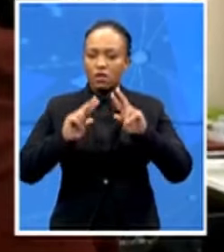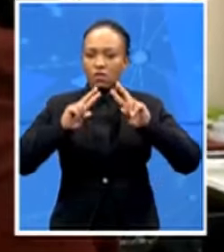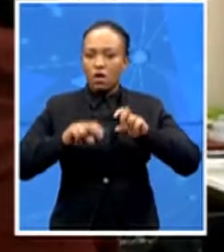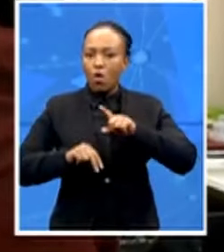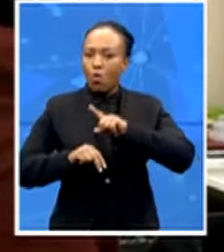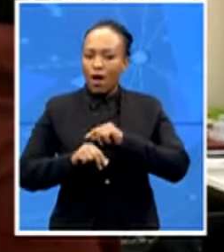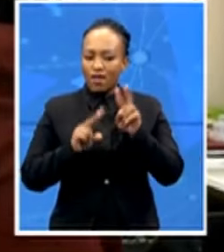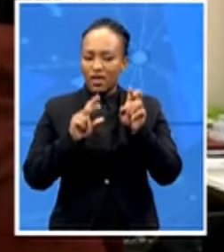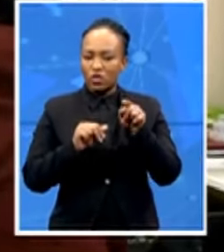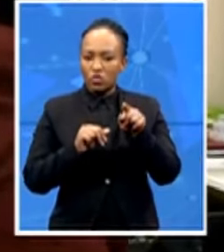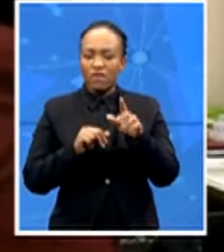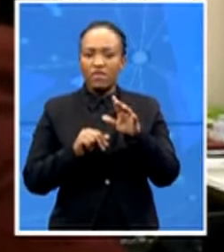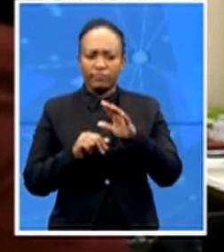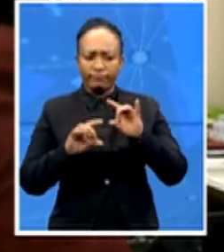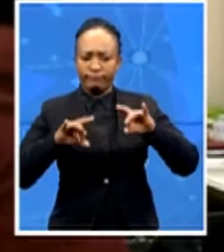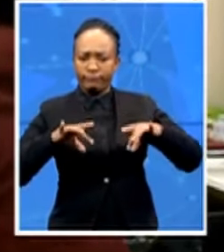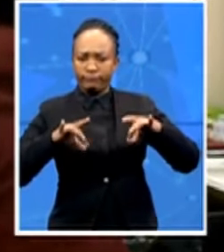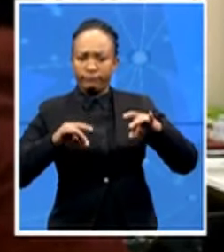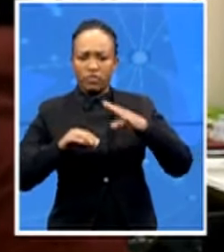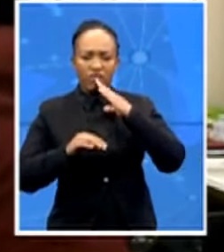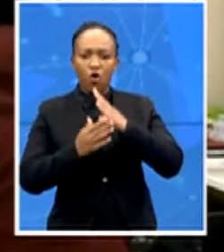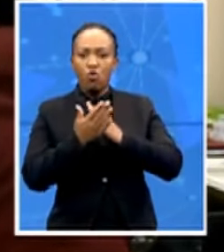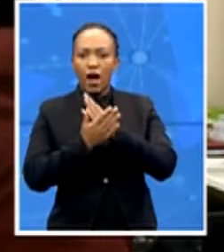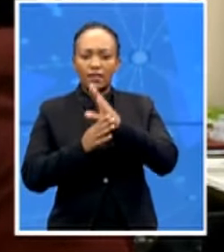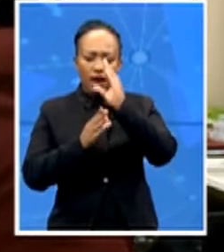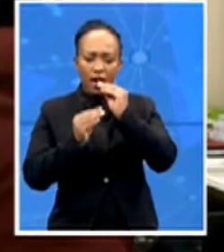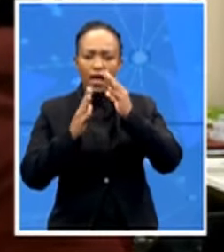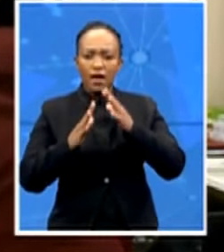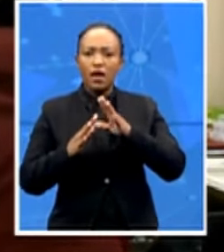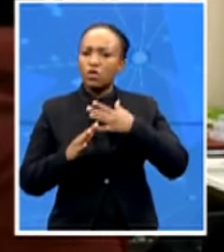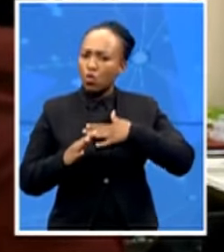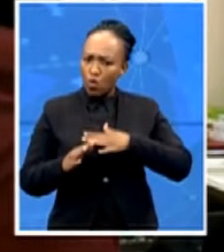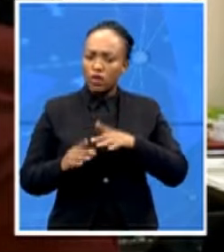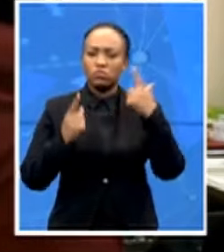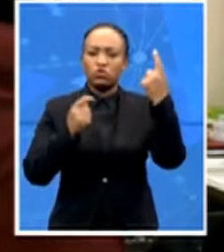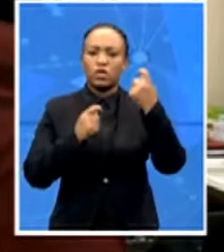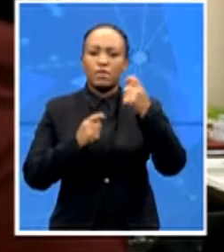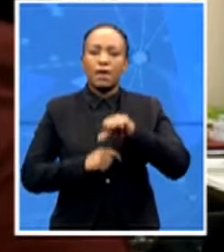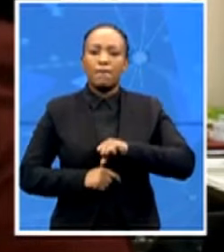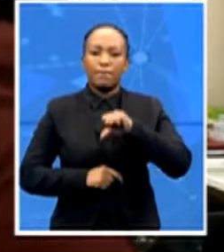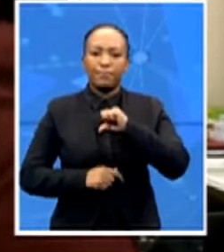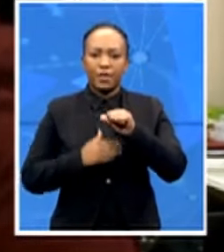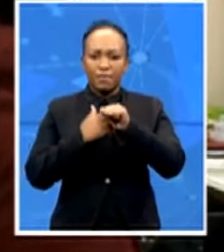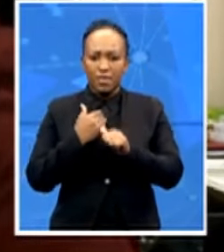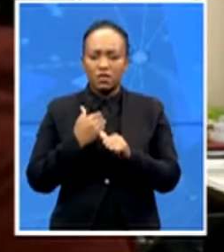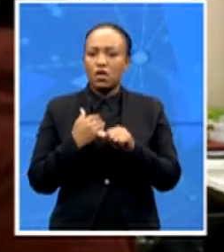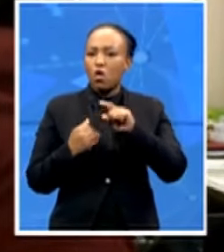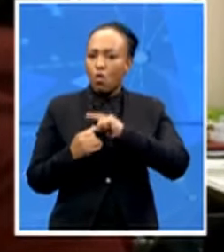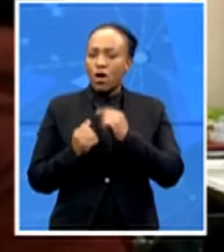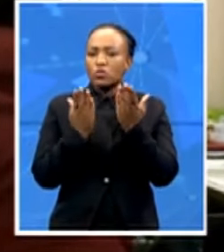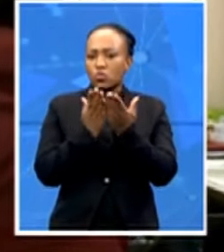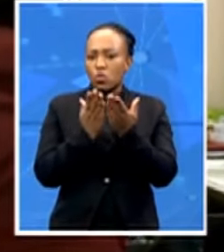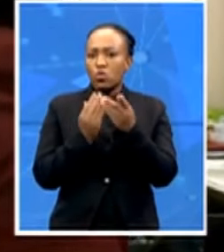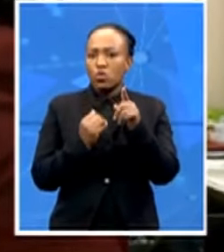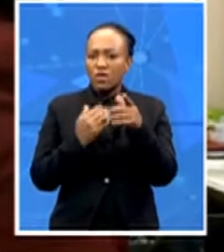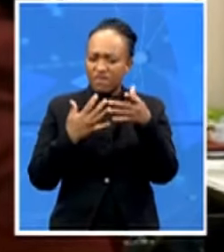the rights of learners to celebrate pride month you say that this event at the school had actually the plans that preceded this explain to us how